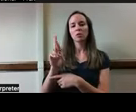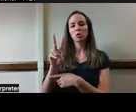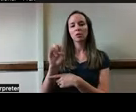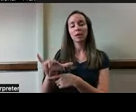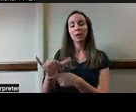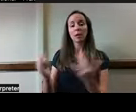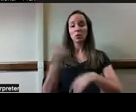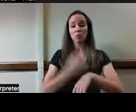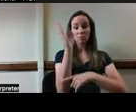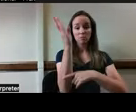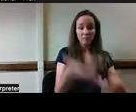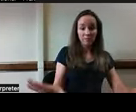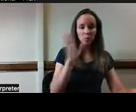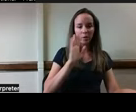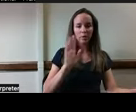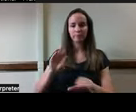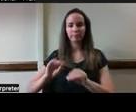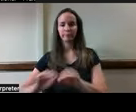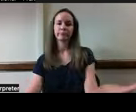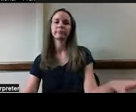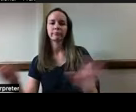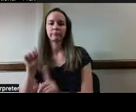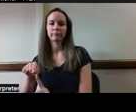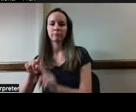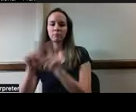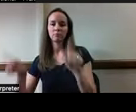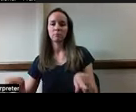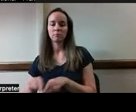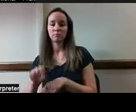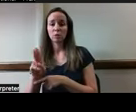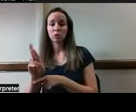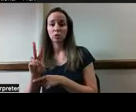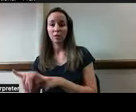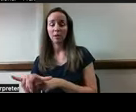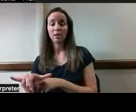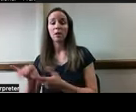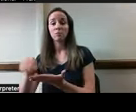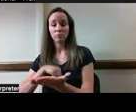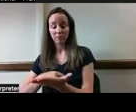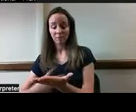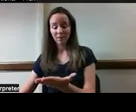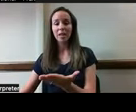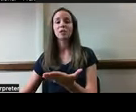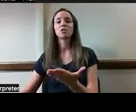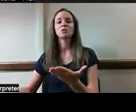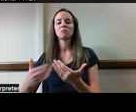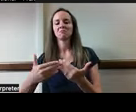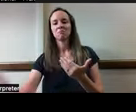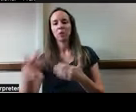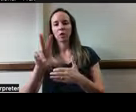this webinar, and those certificates are sent out within 30 days of the end of this webinar.